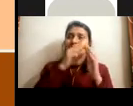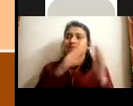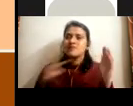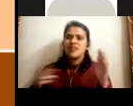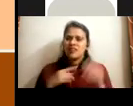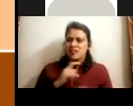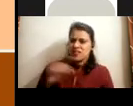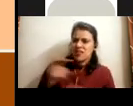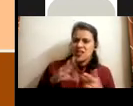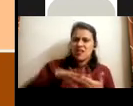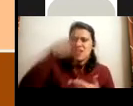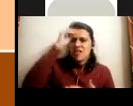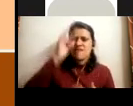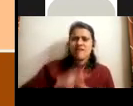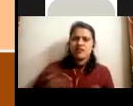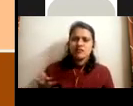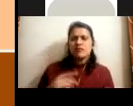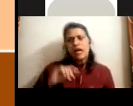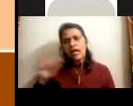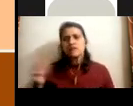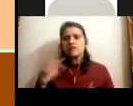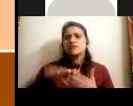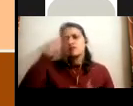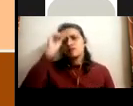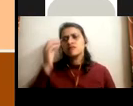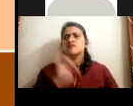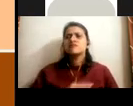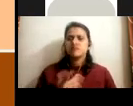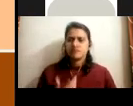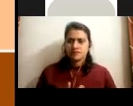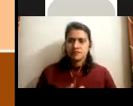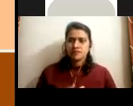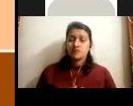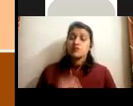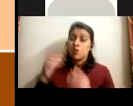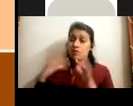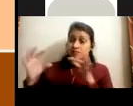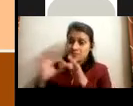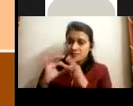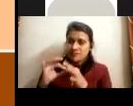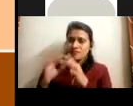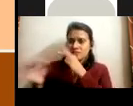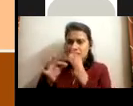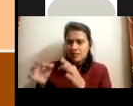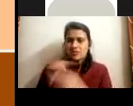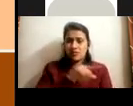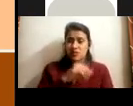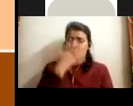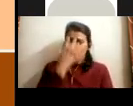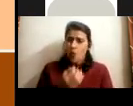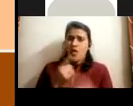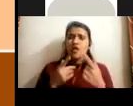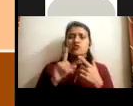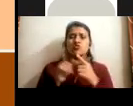training? It's another training. That's where we used to work with our partner and convince the partner that we are serious about the job. It's not a training,